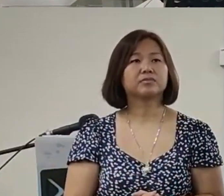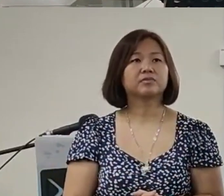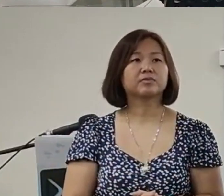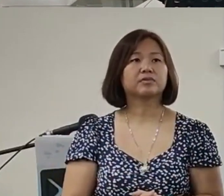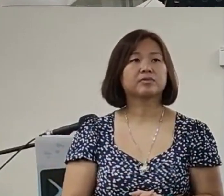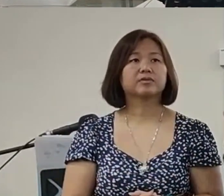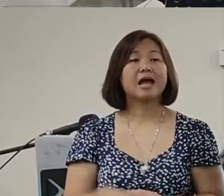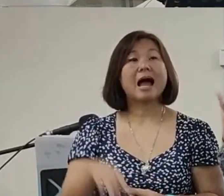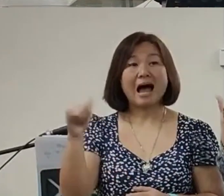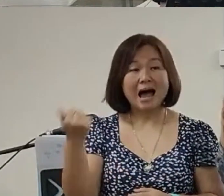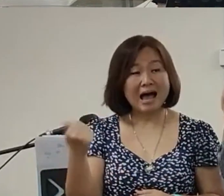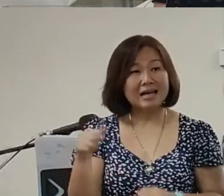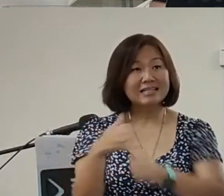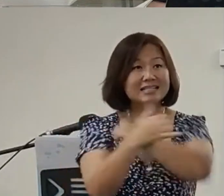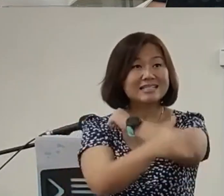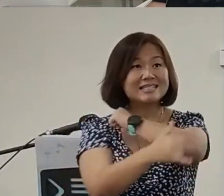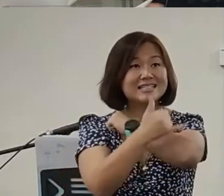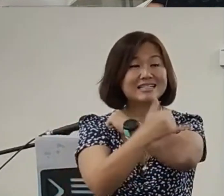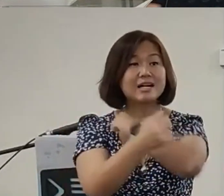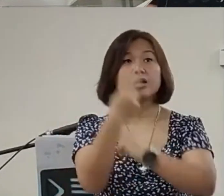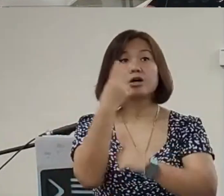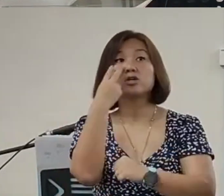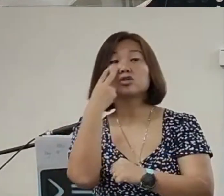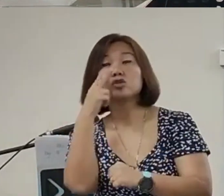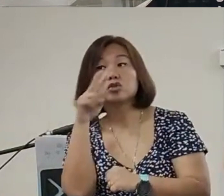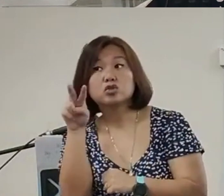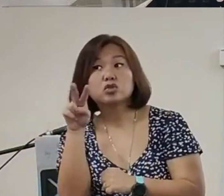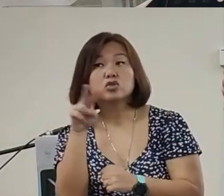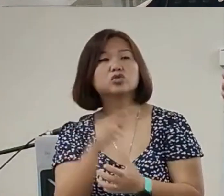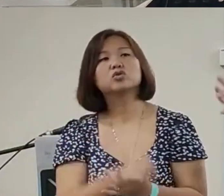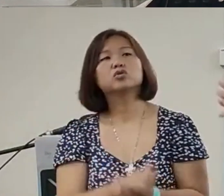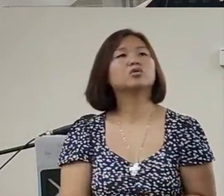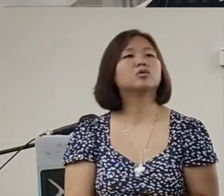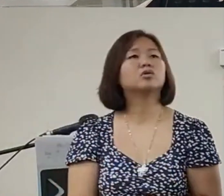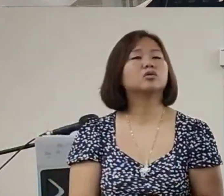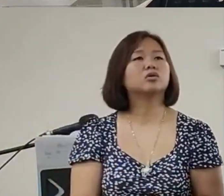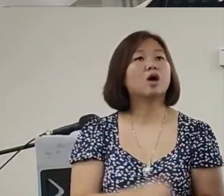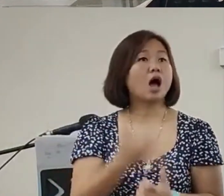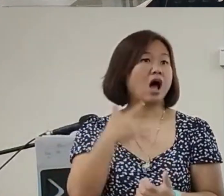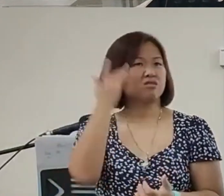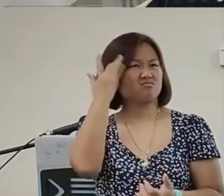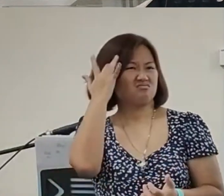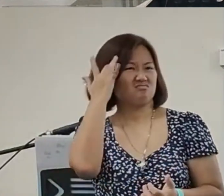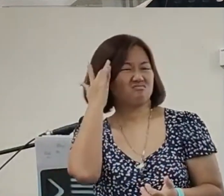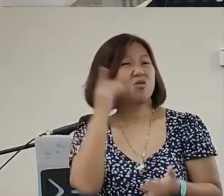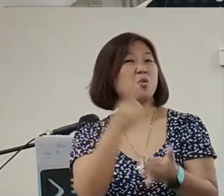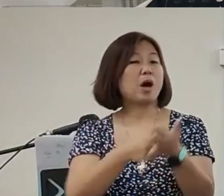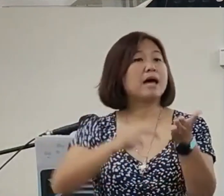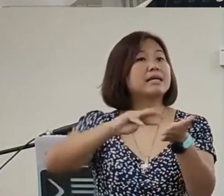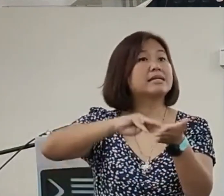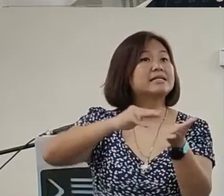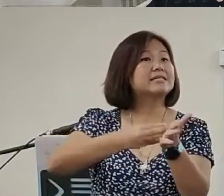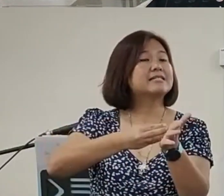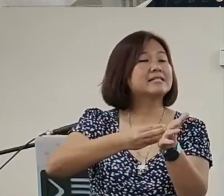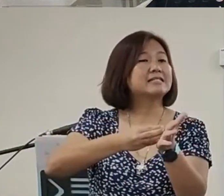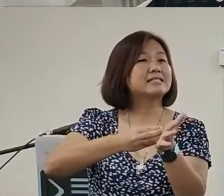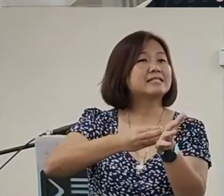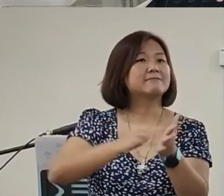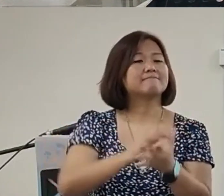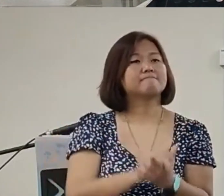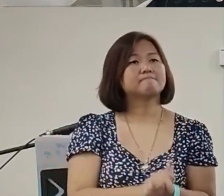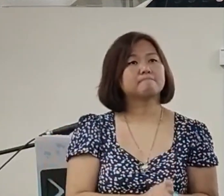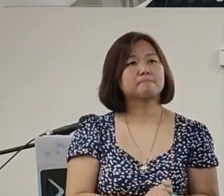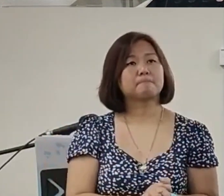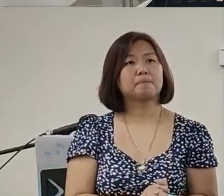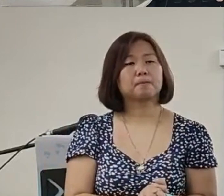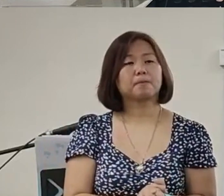to do some researchto get thatfind it outit's a bit toughbut yeahit good to know thatbecause prior to this sermonI also didn't knowwhat it wasprior to preachingthis sermon